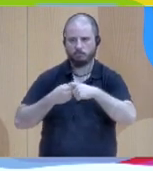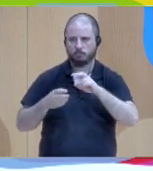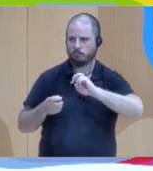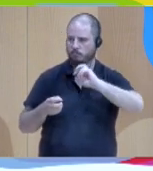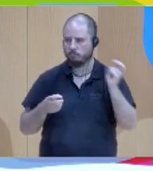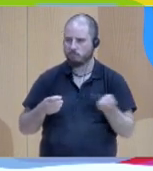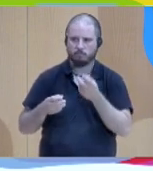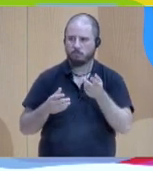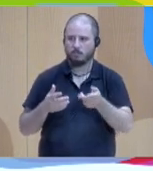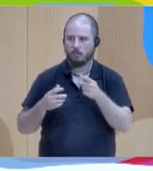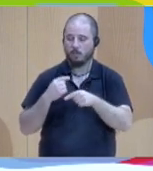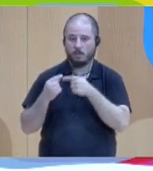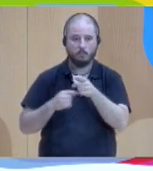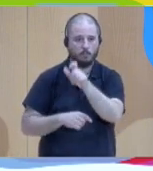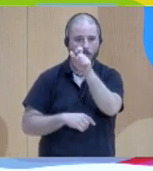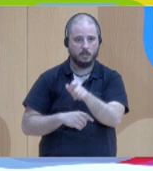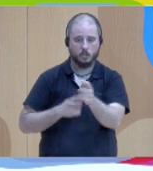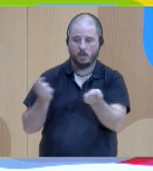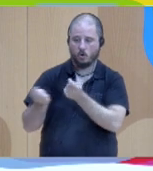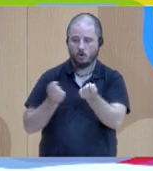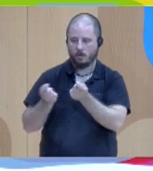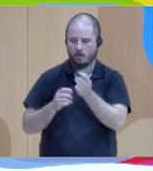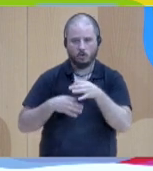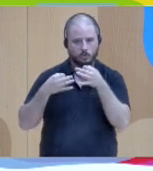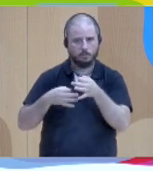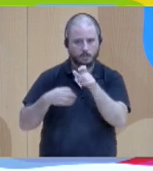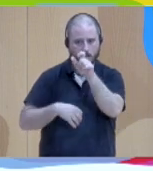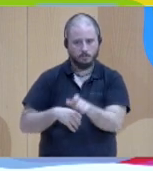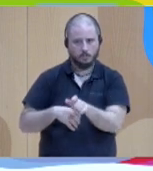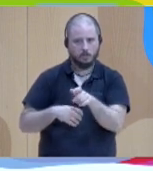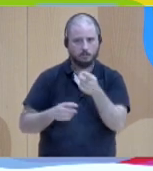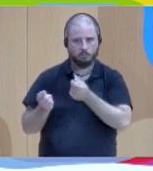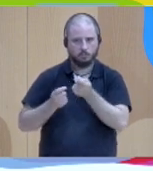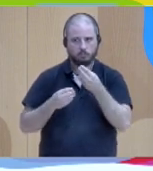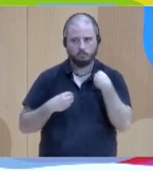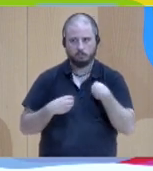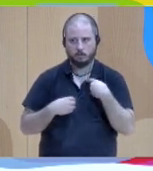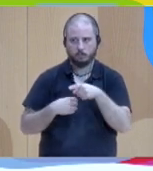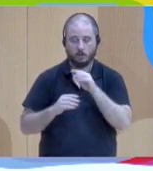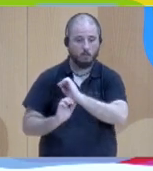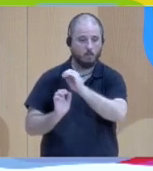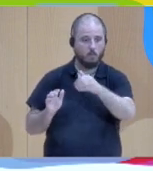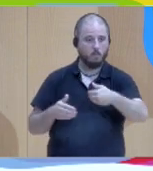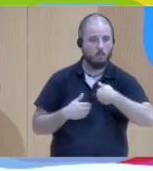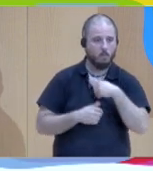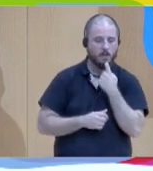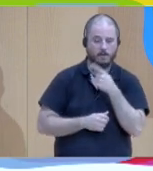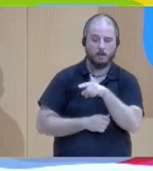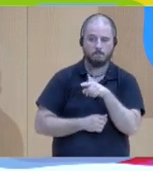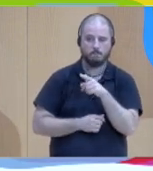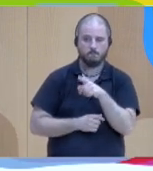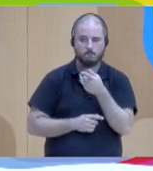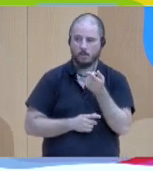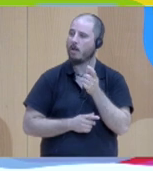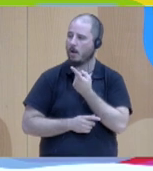we came back to Finland we need full time coordinators for this Jukka was the first full time coordinator in Rovanievi